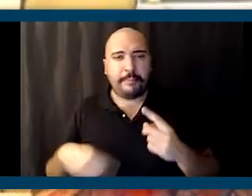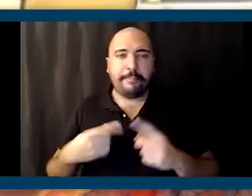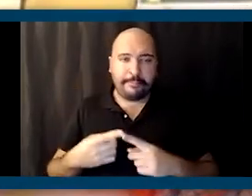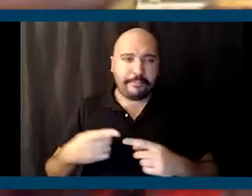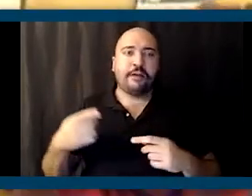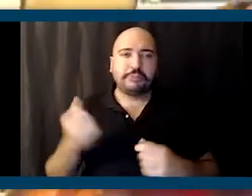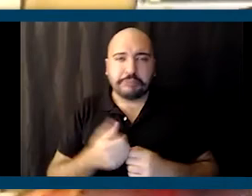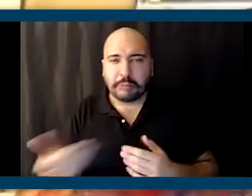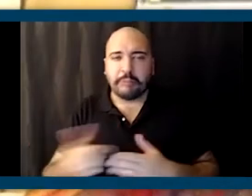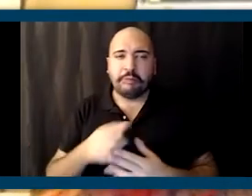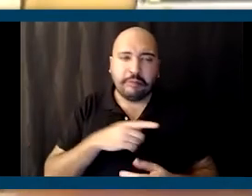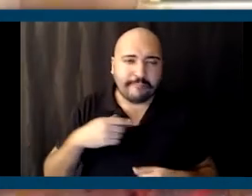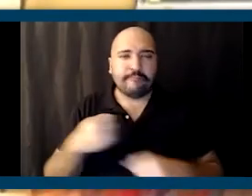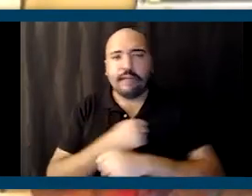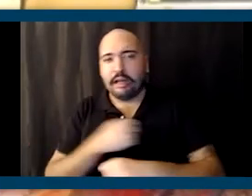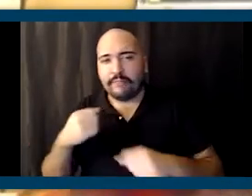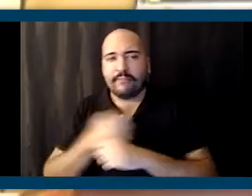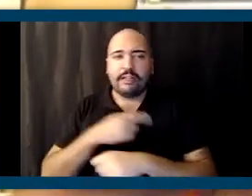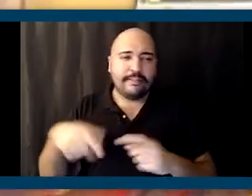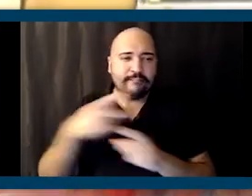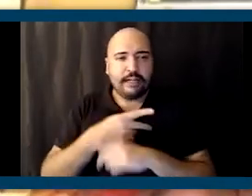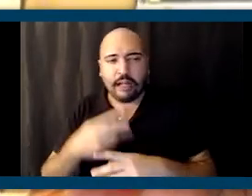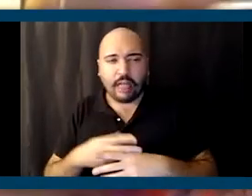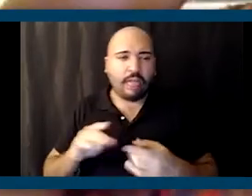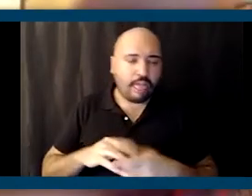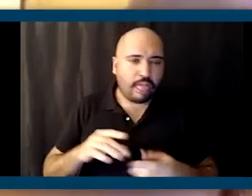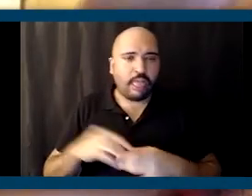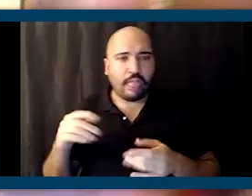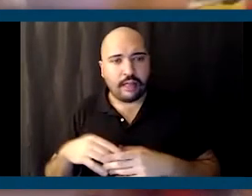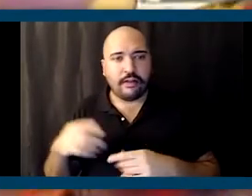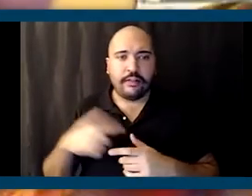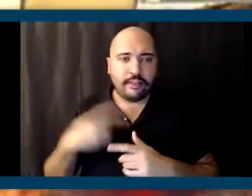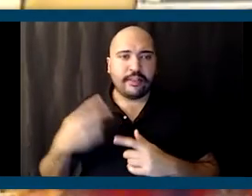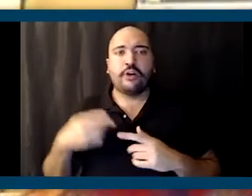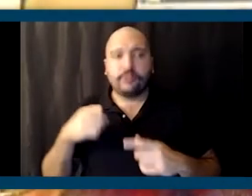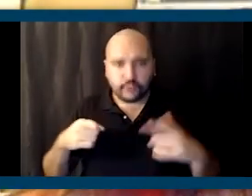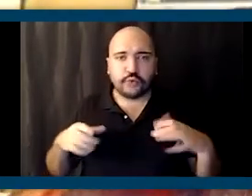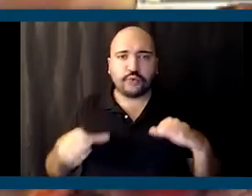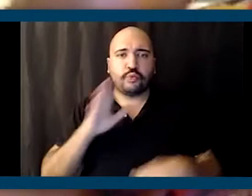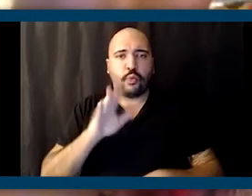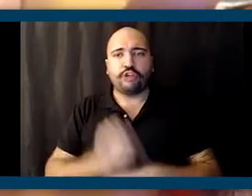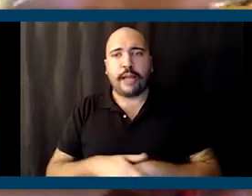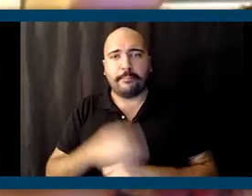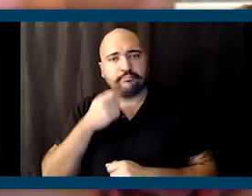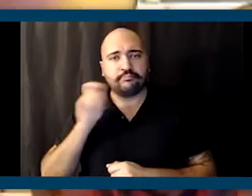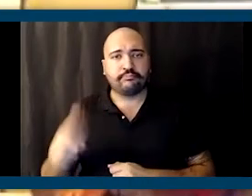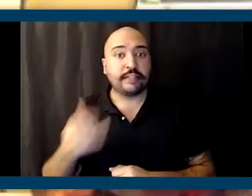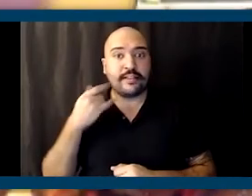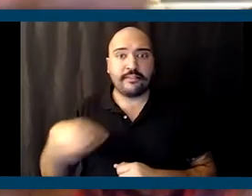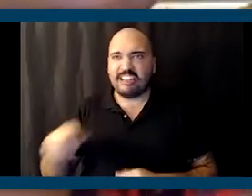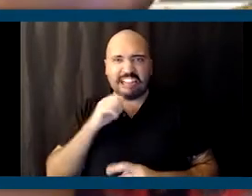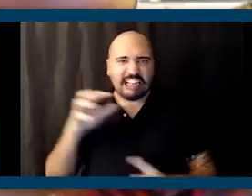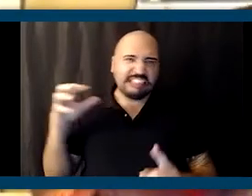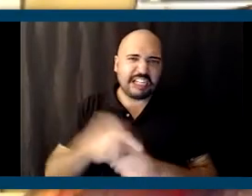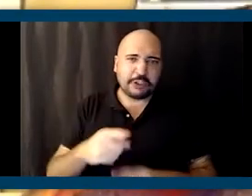the legislation and she's fighting these hard battles. She can't figure out this and why these people, then you doing your job. If you not, if they're not attacking